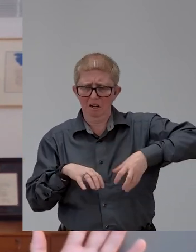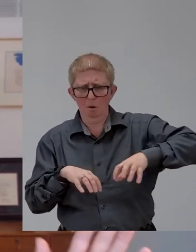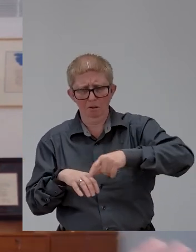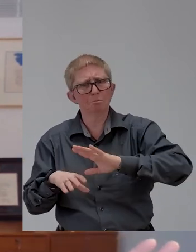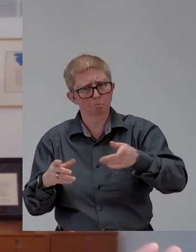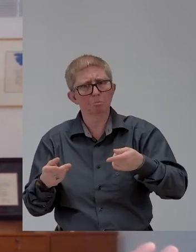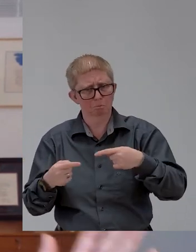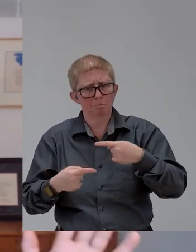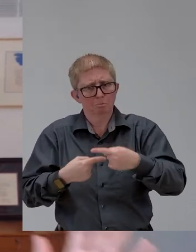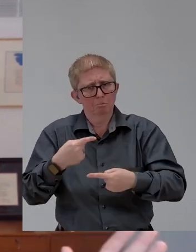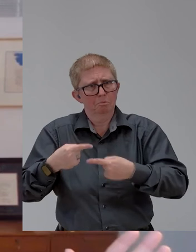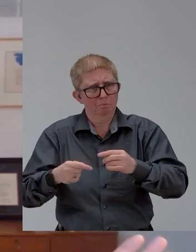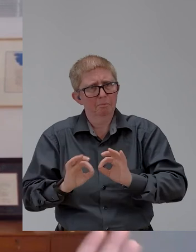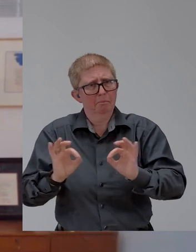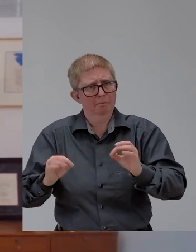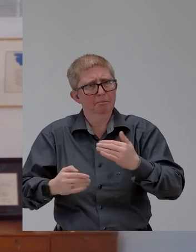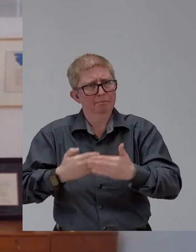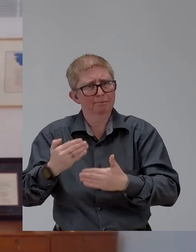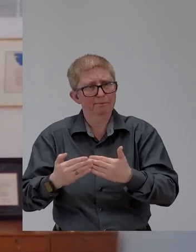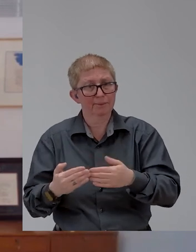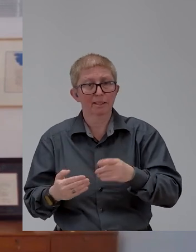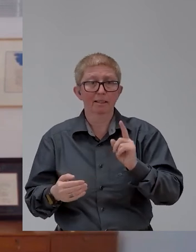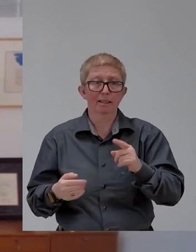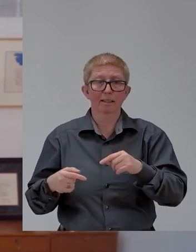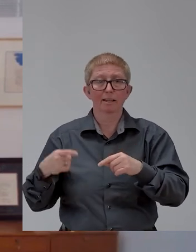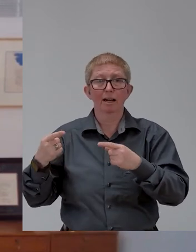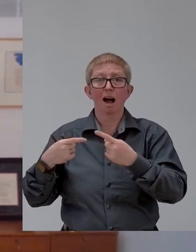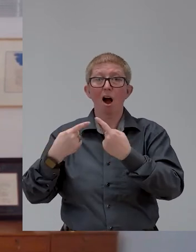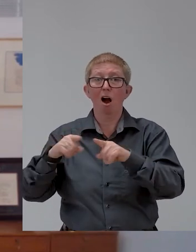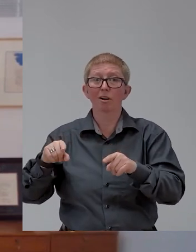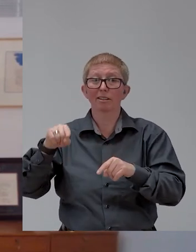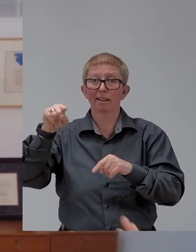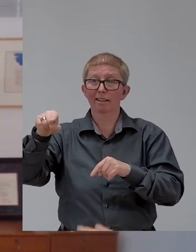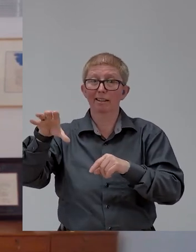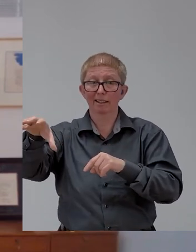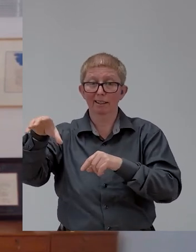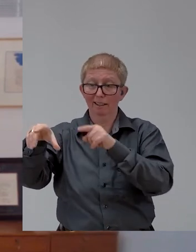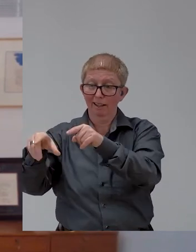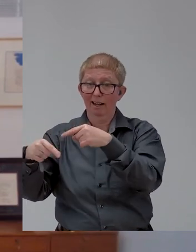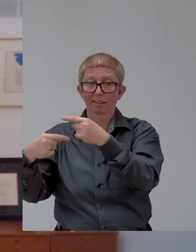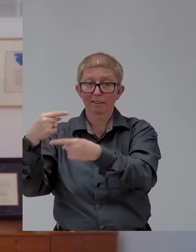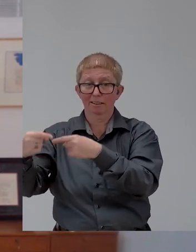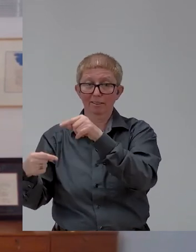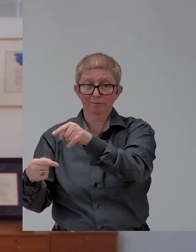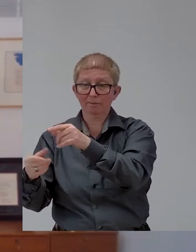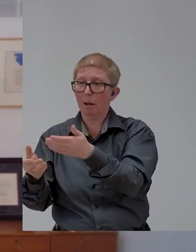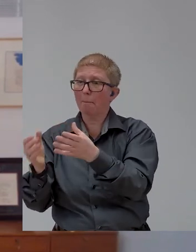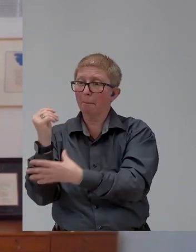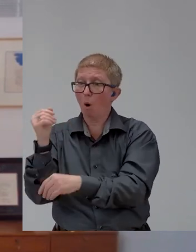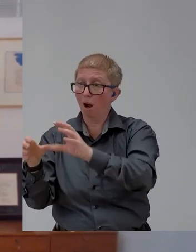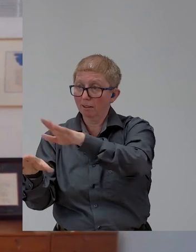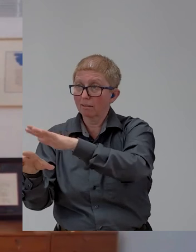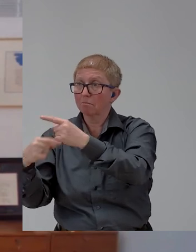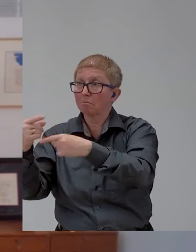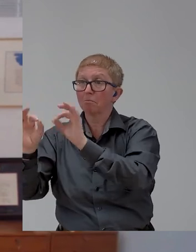take developed world technologies and port them elsewhere. Why not look at the innovation in developing areas when there's a